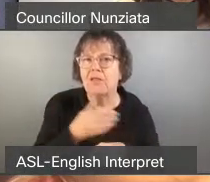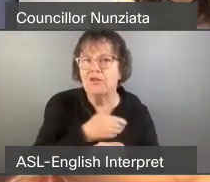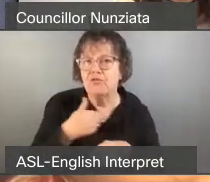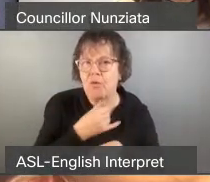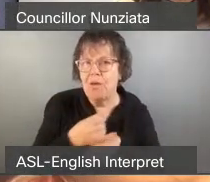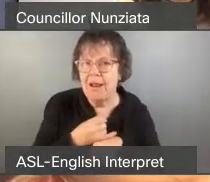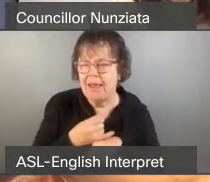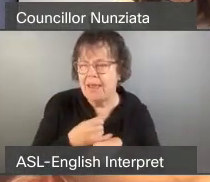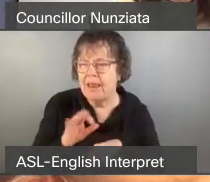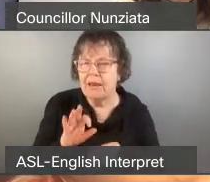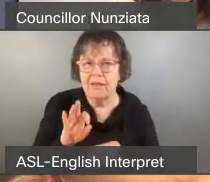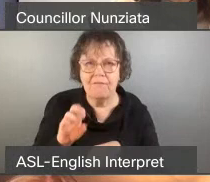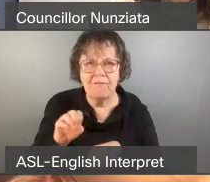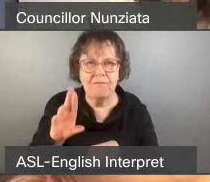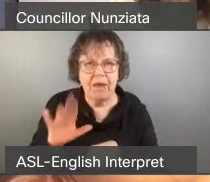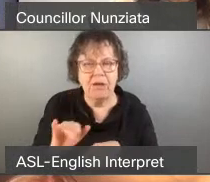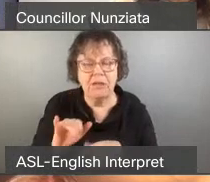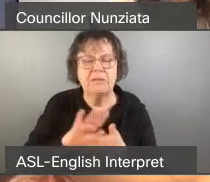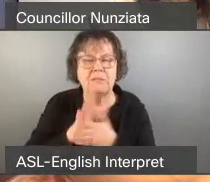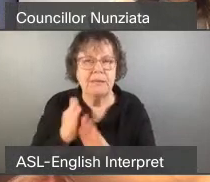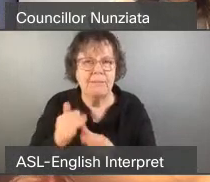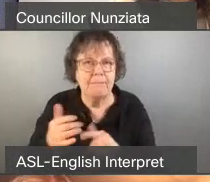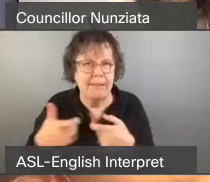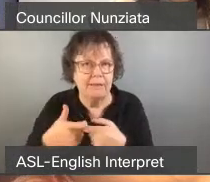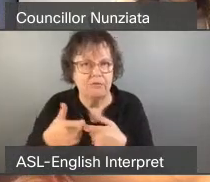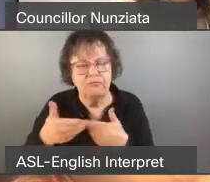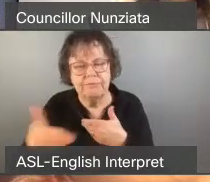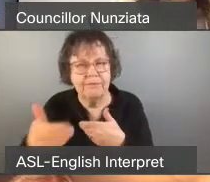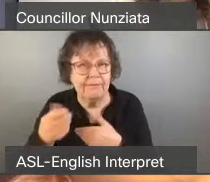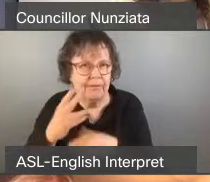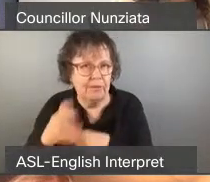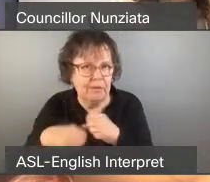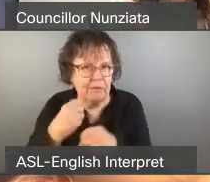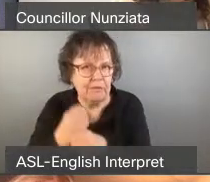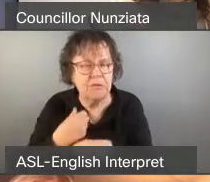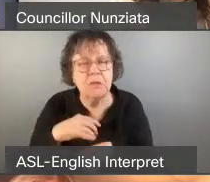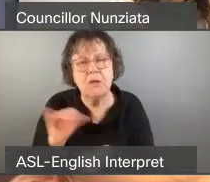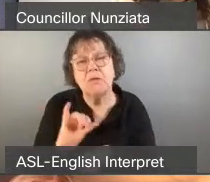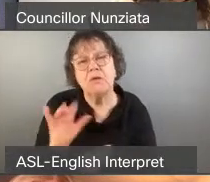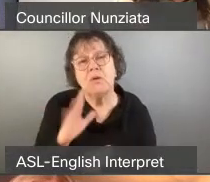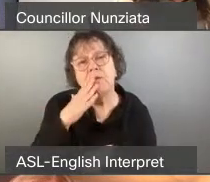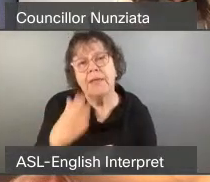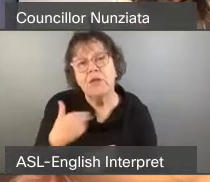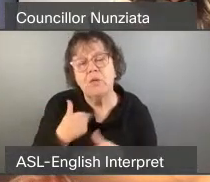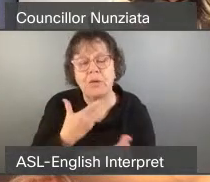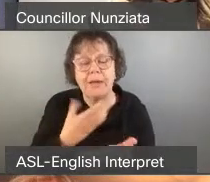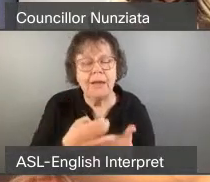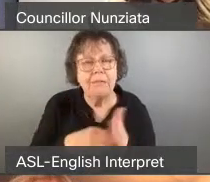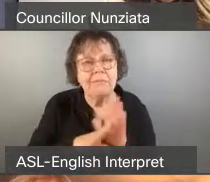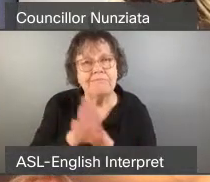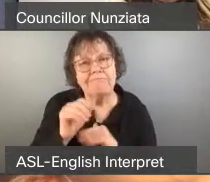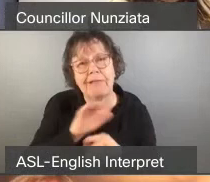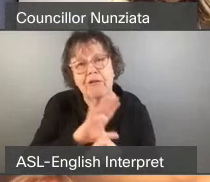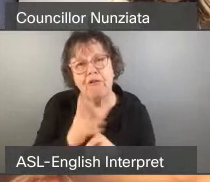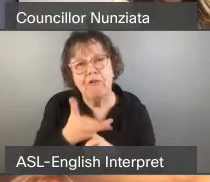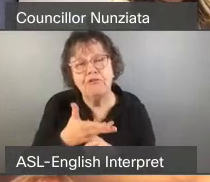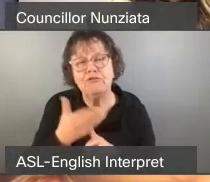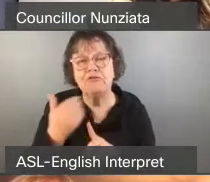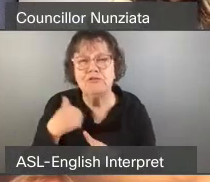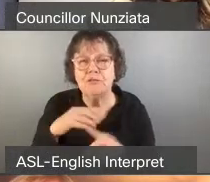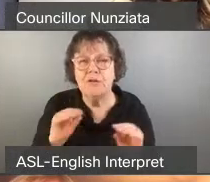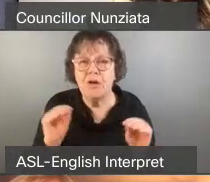electrified over the next few years. I'd also like to specifically thank the city's economic development and culture department, including the city office